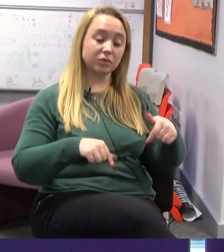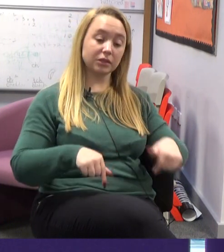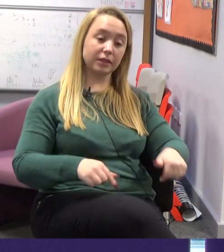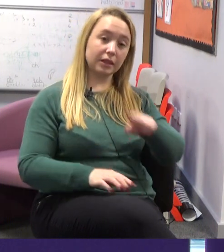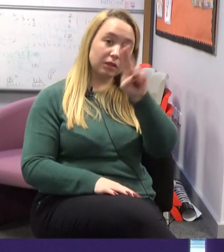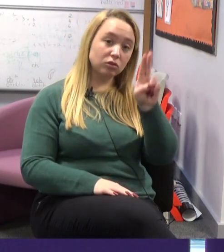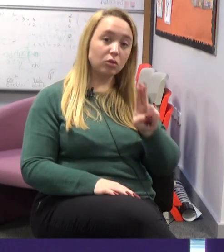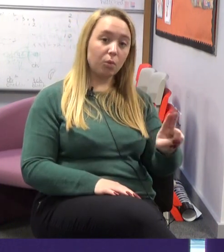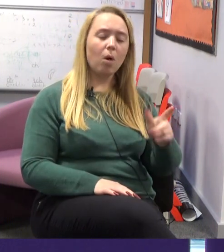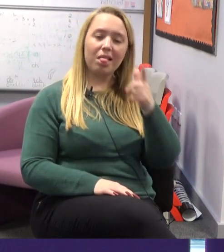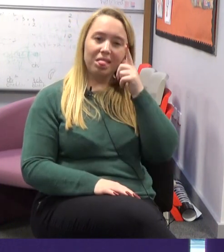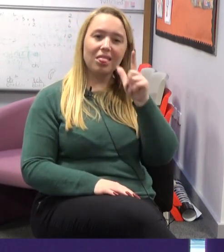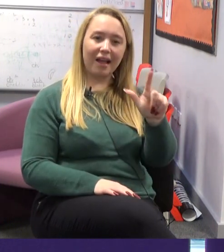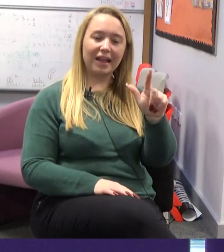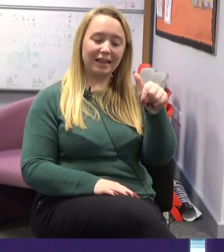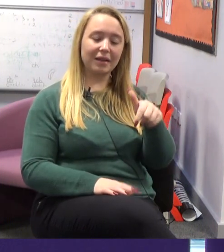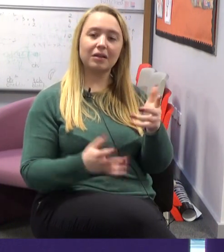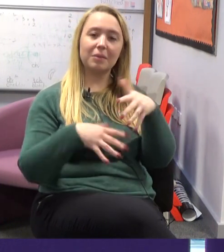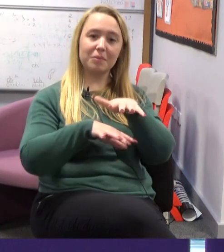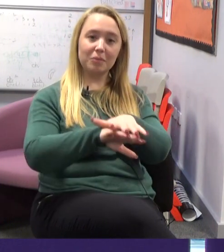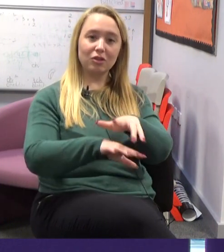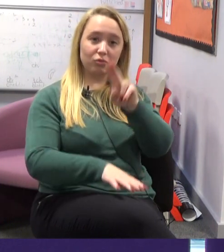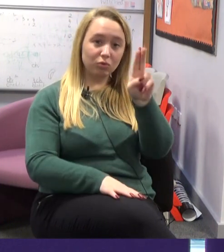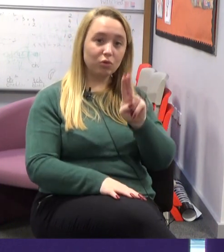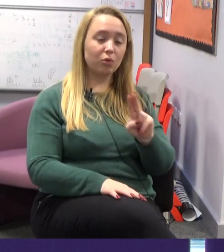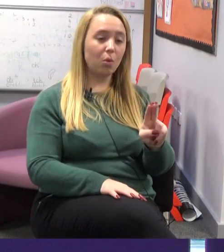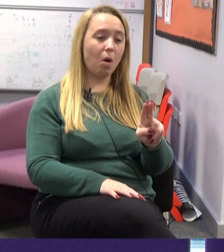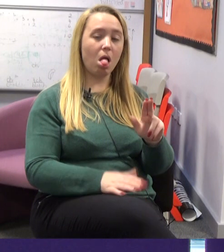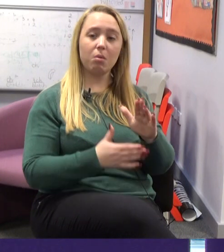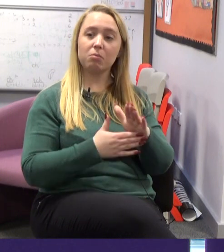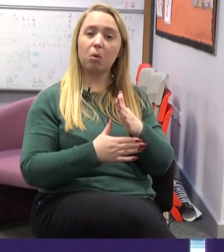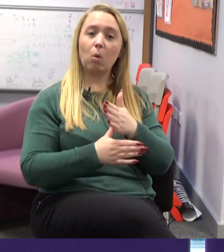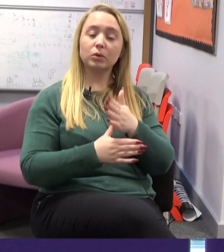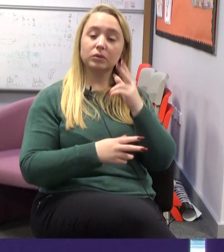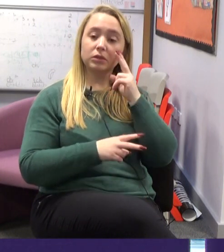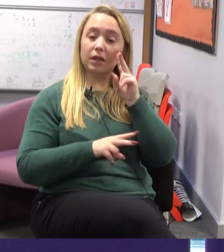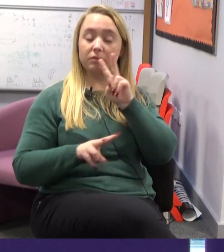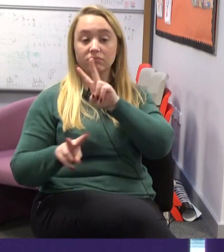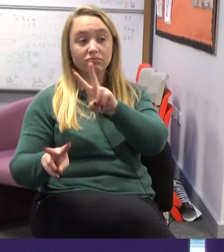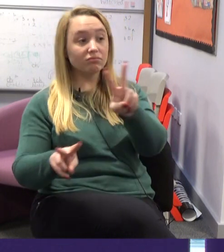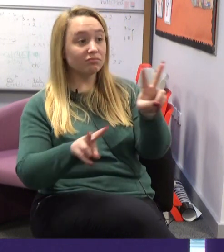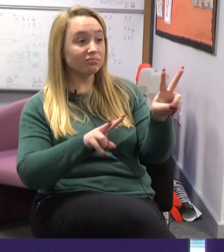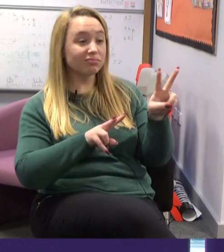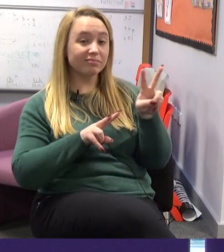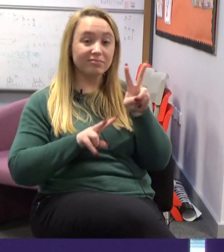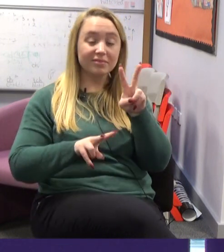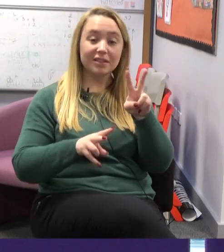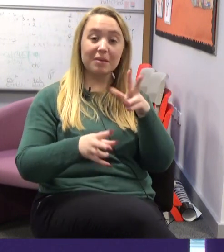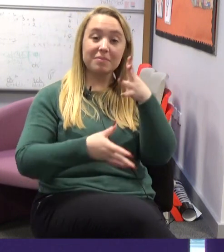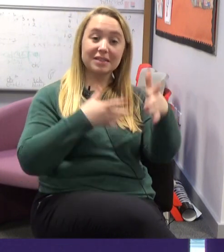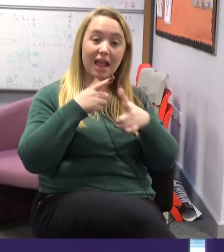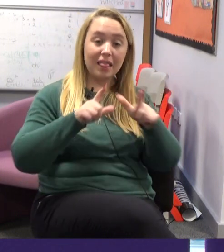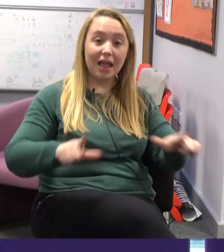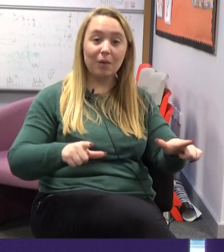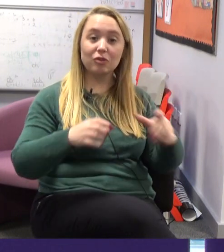The children in this school are very lucky in the mainstream of the school because they are seeing